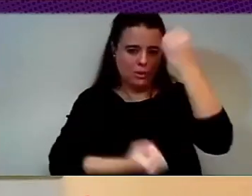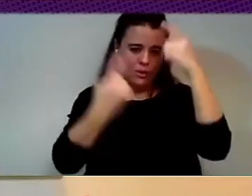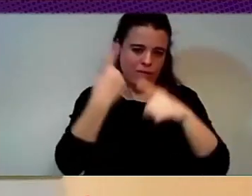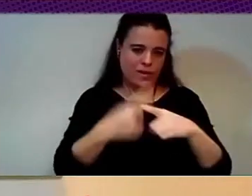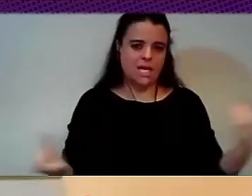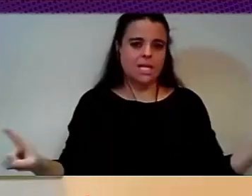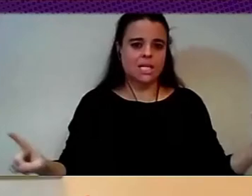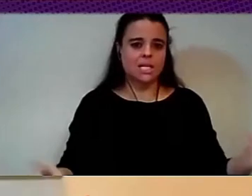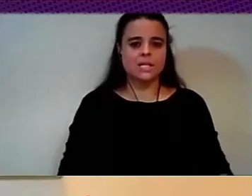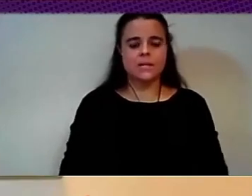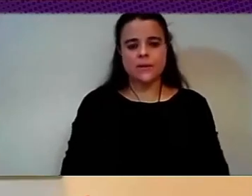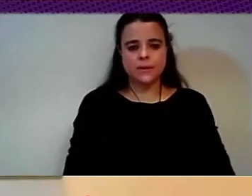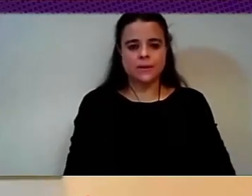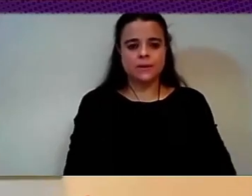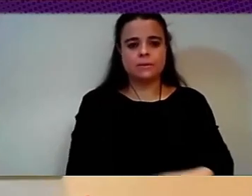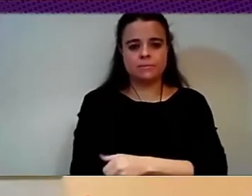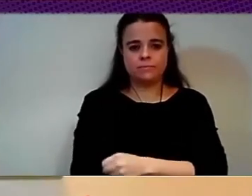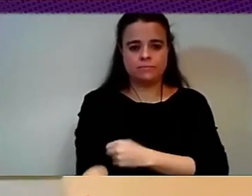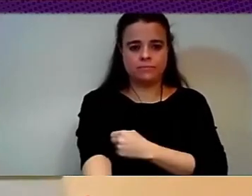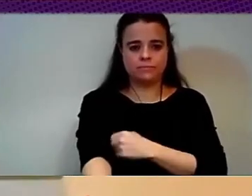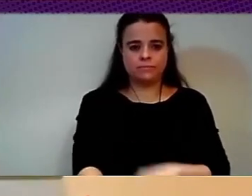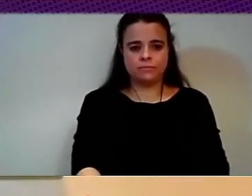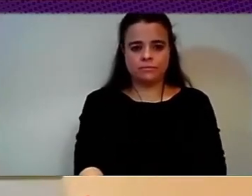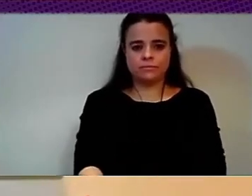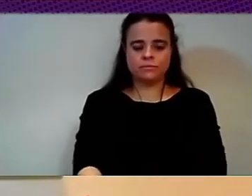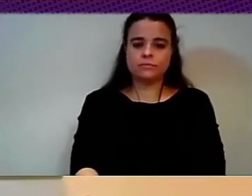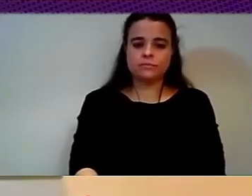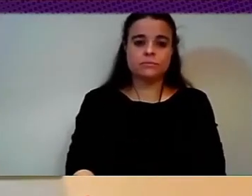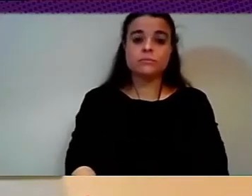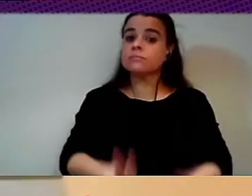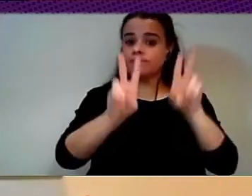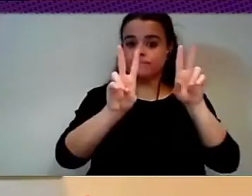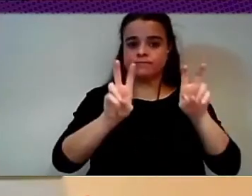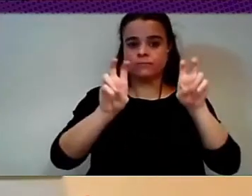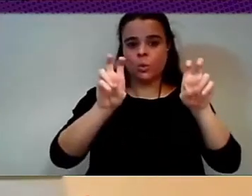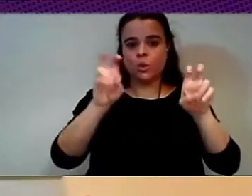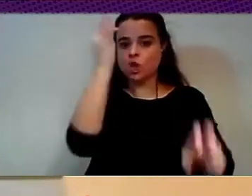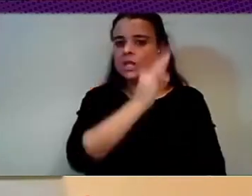bigger theoretical questions and bigger political questions that we're going to have to face.